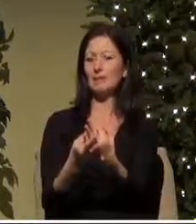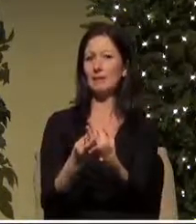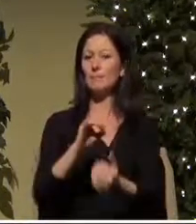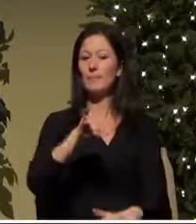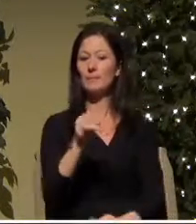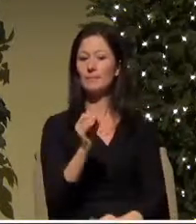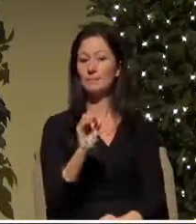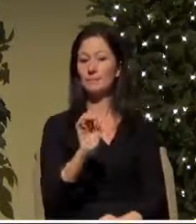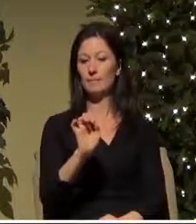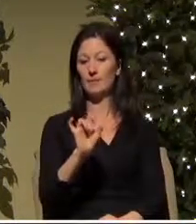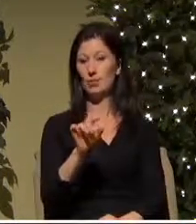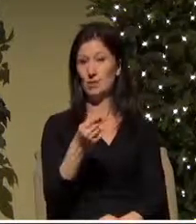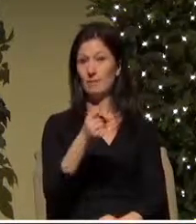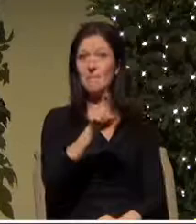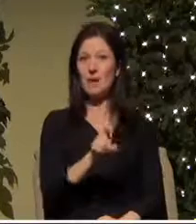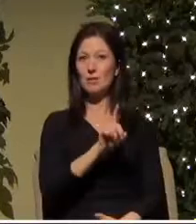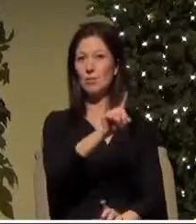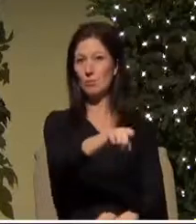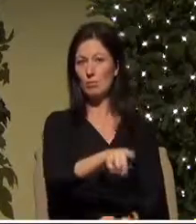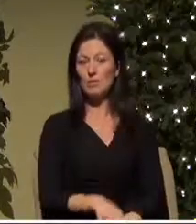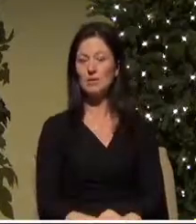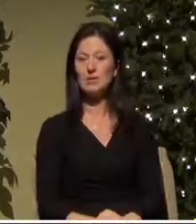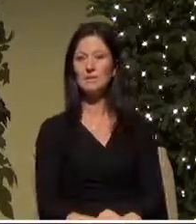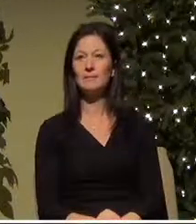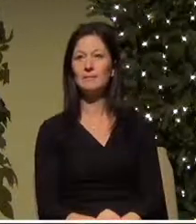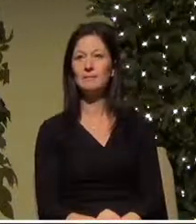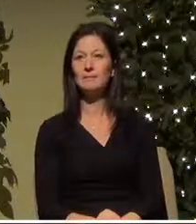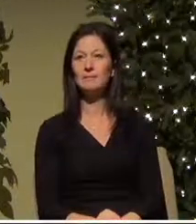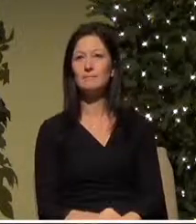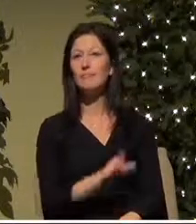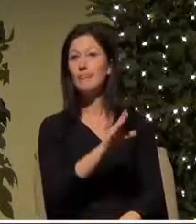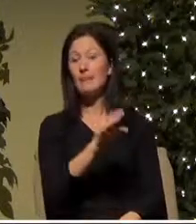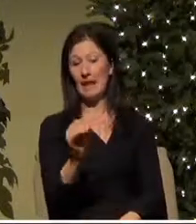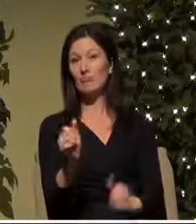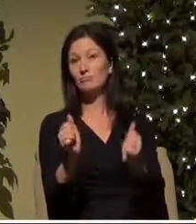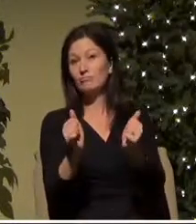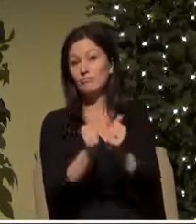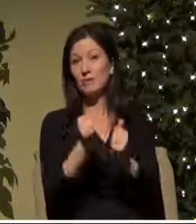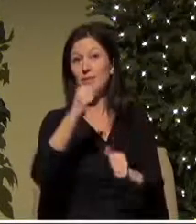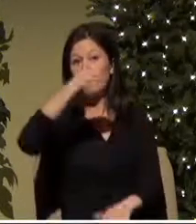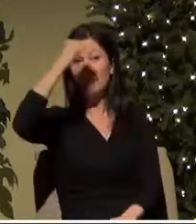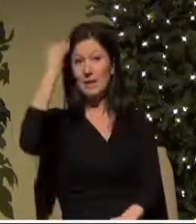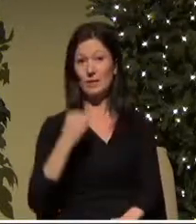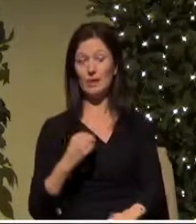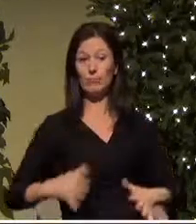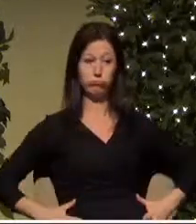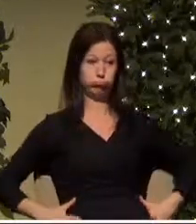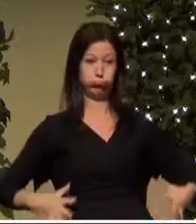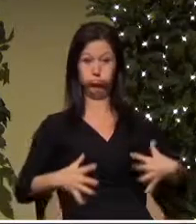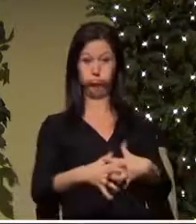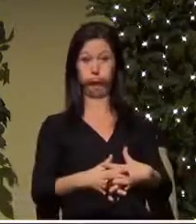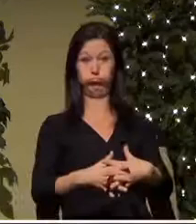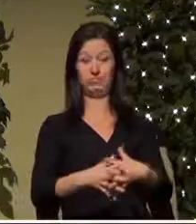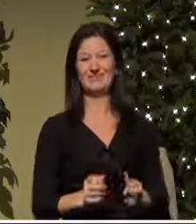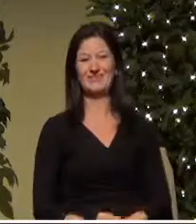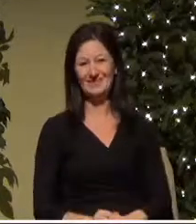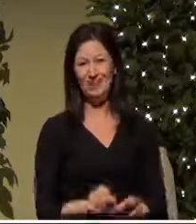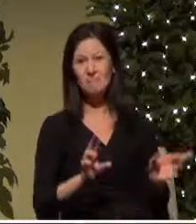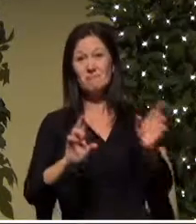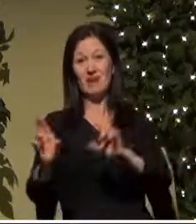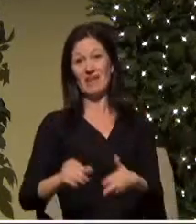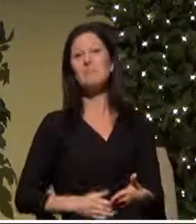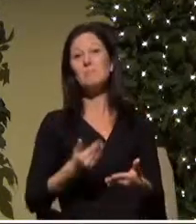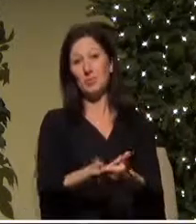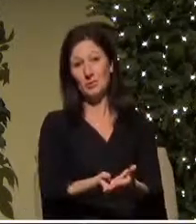is traveling to and on top of that with Joseph we have Mary who is significantly pregnant she is ready to